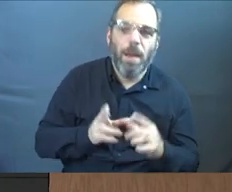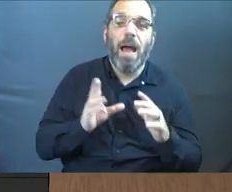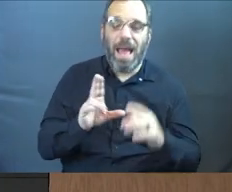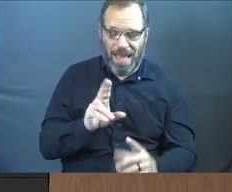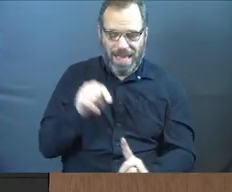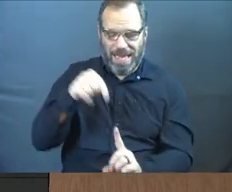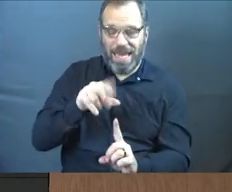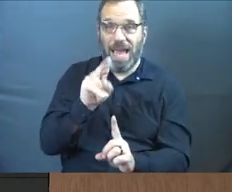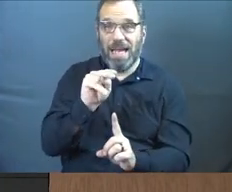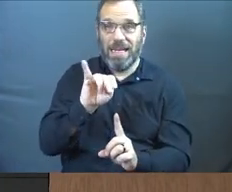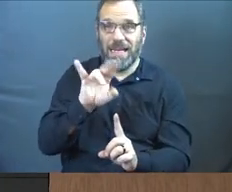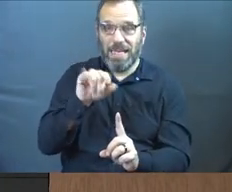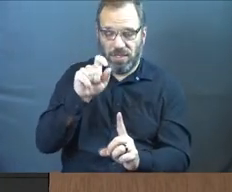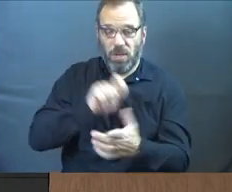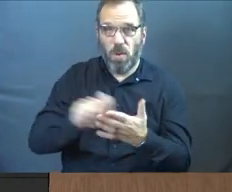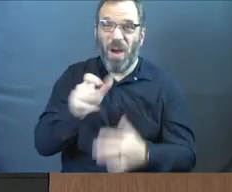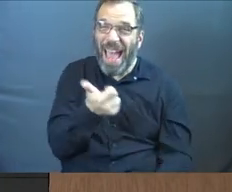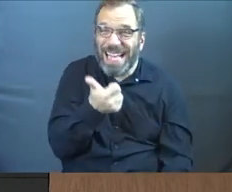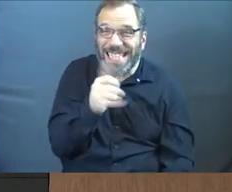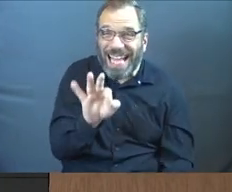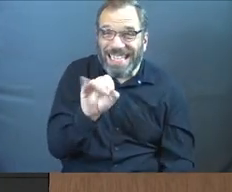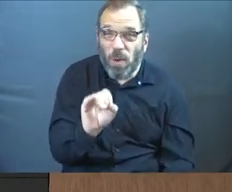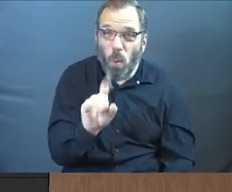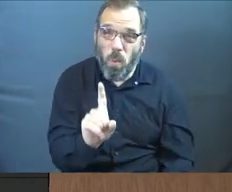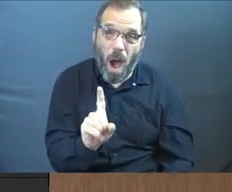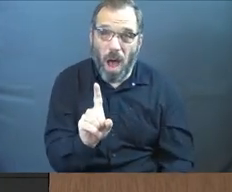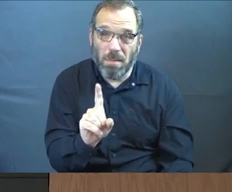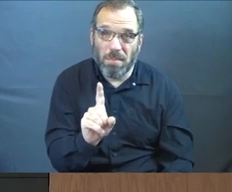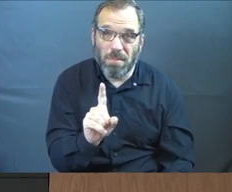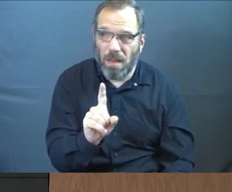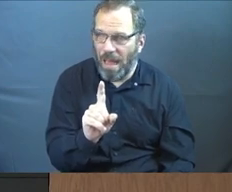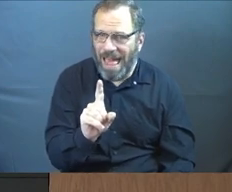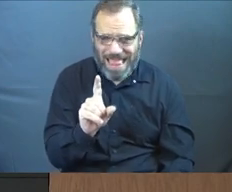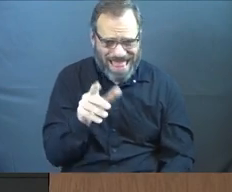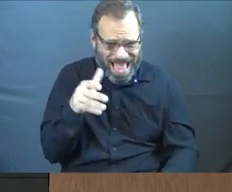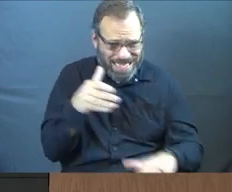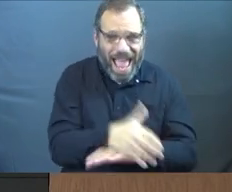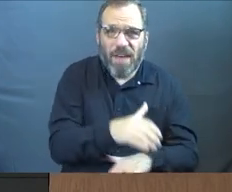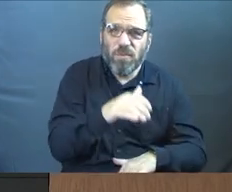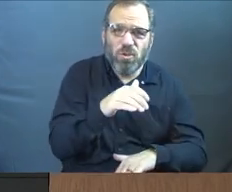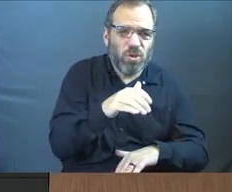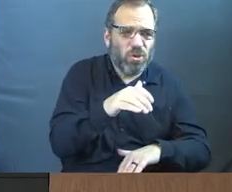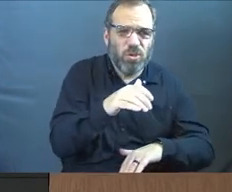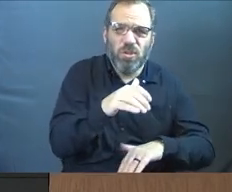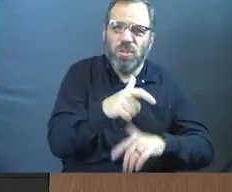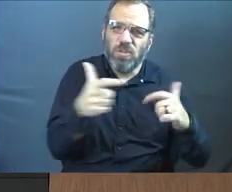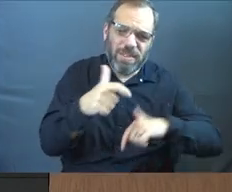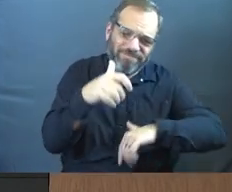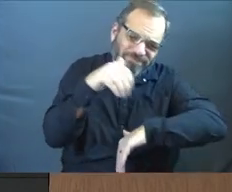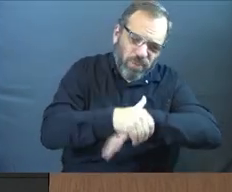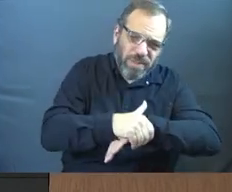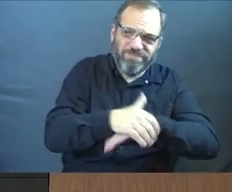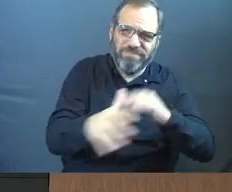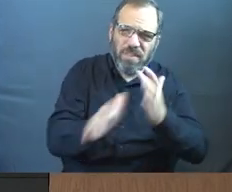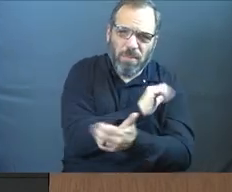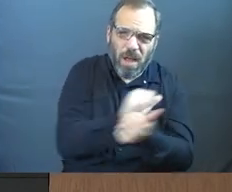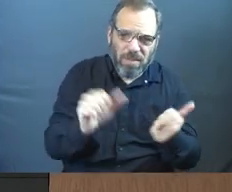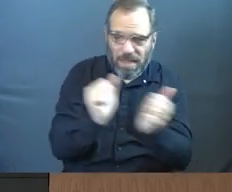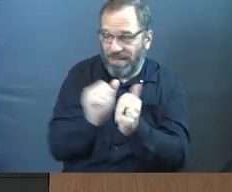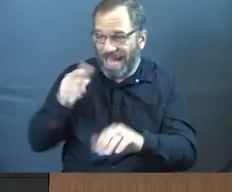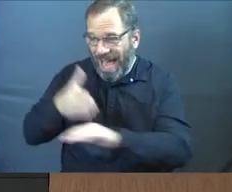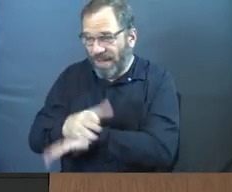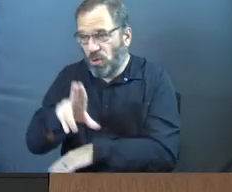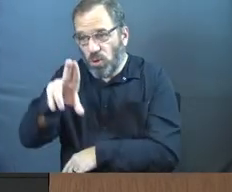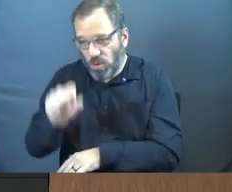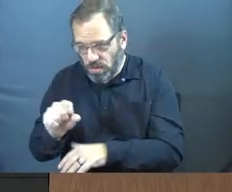Nietzsche wrote this in 1901. That is after Great Britain outlawed the slave trade. That is after the United